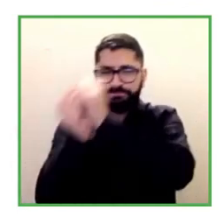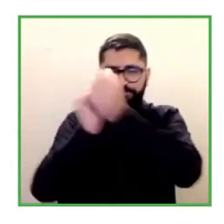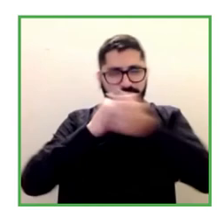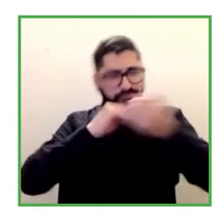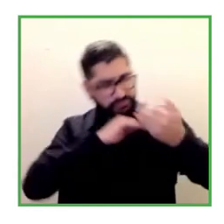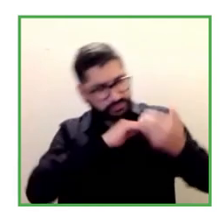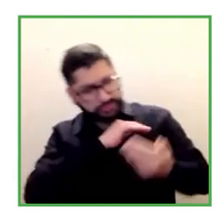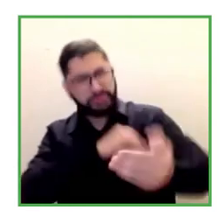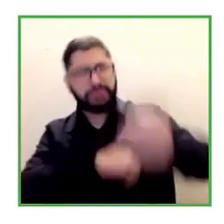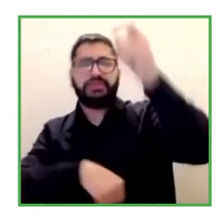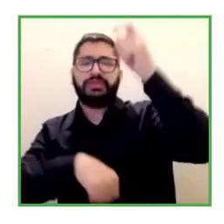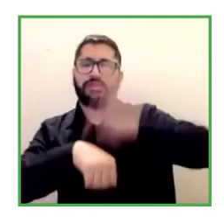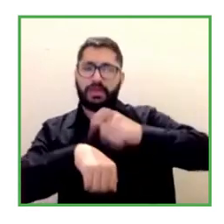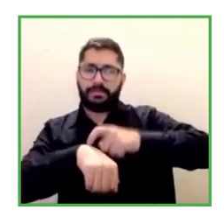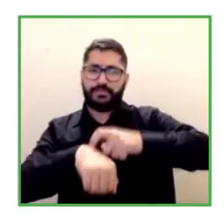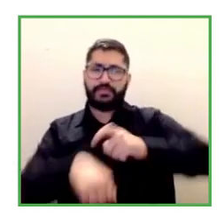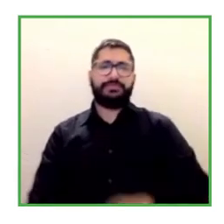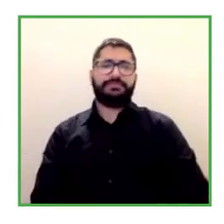on my end